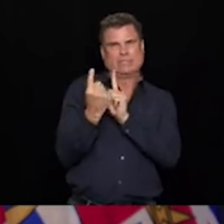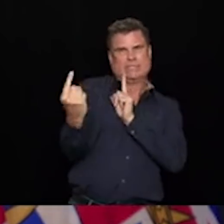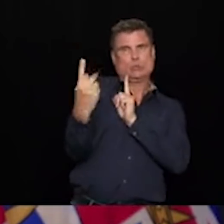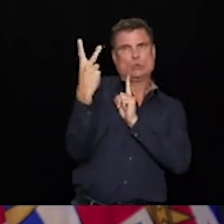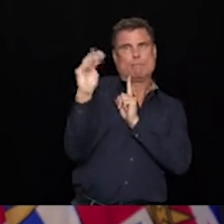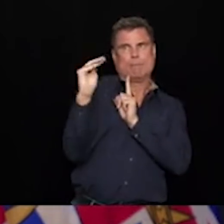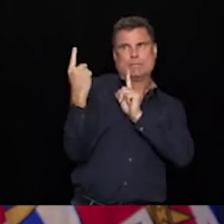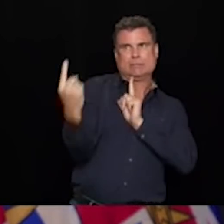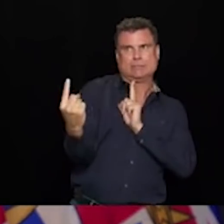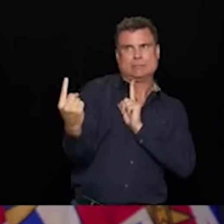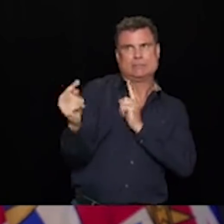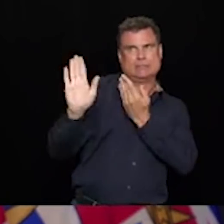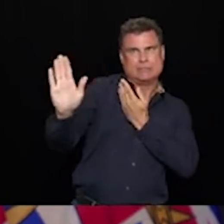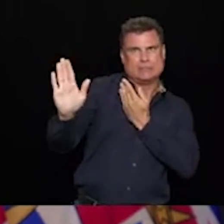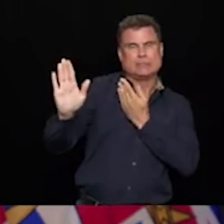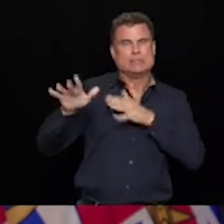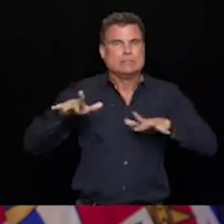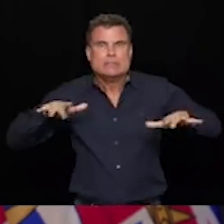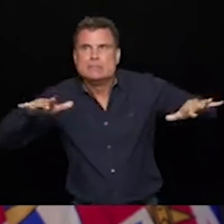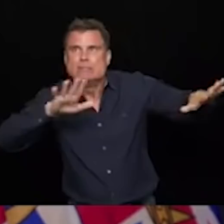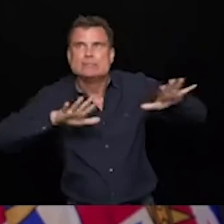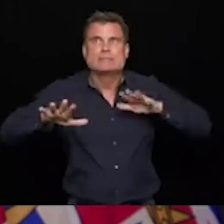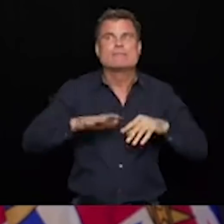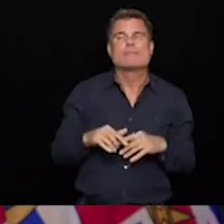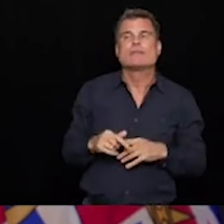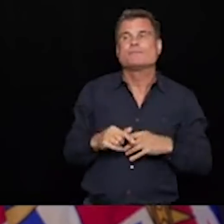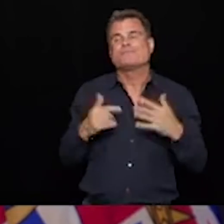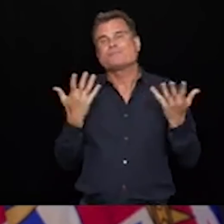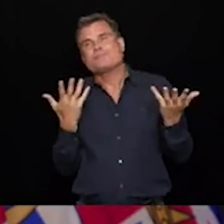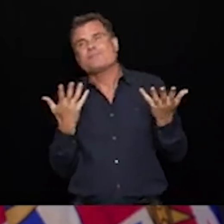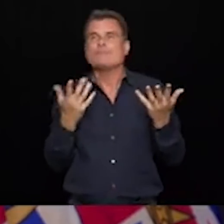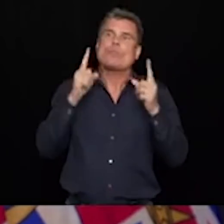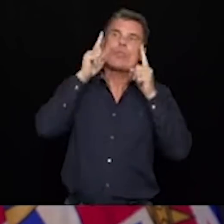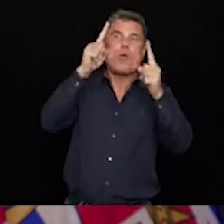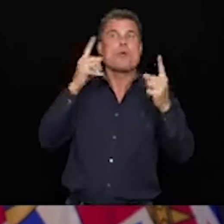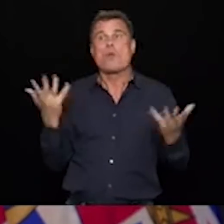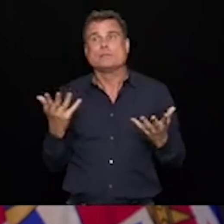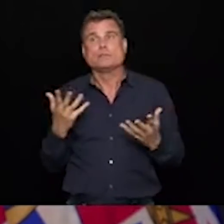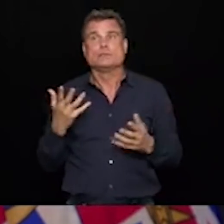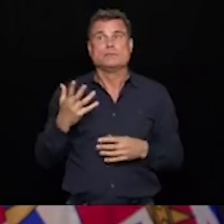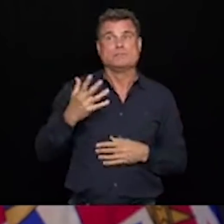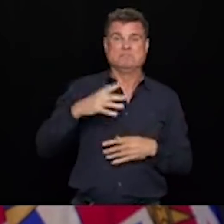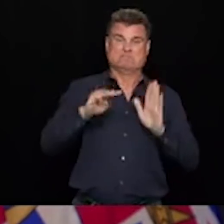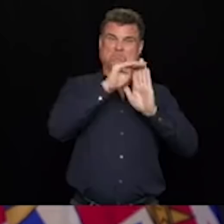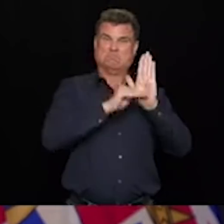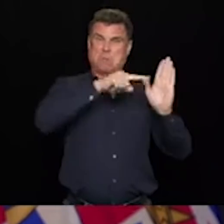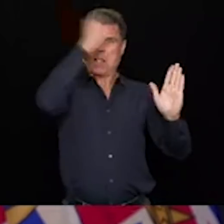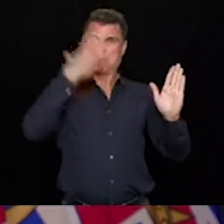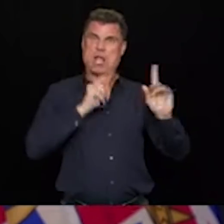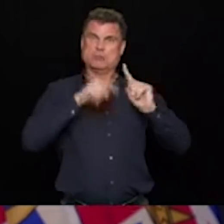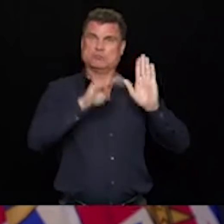helpful to have clear black and white guidance of what to do. Many of you have personally reached out to me to ask